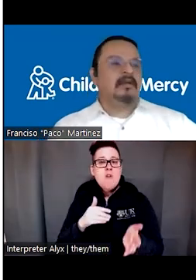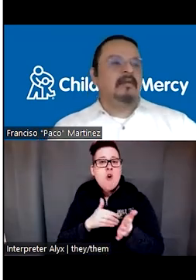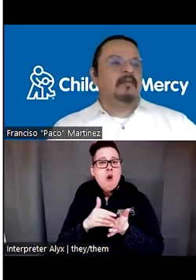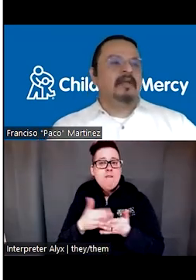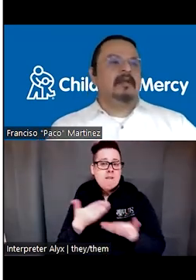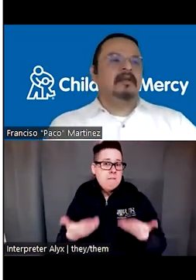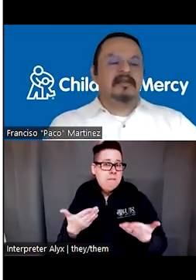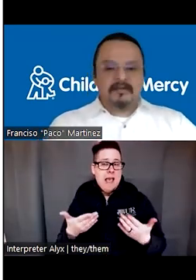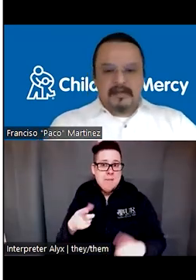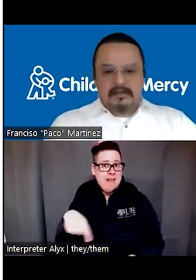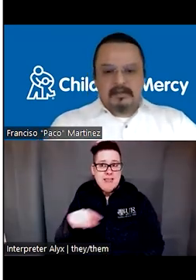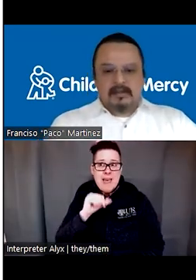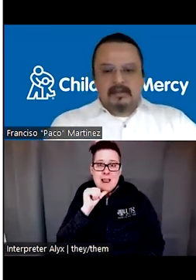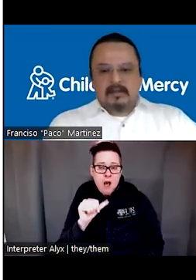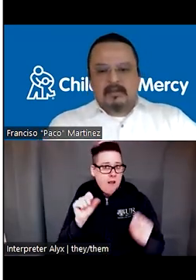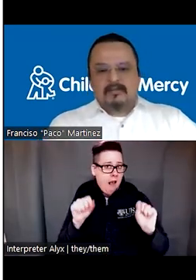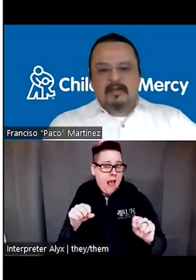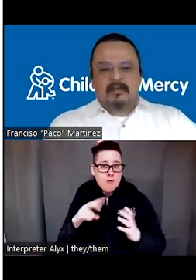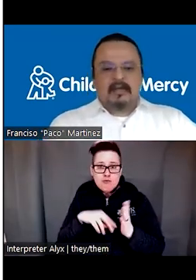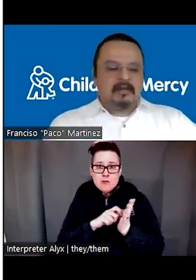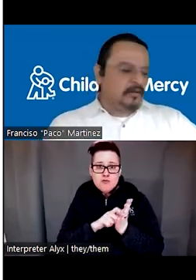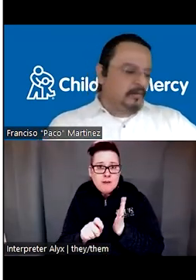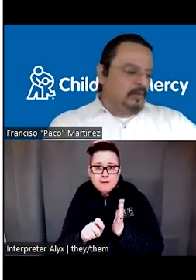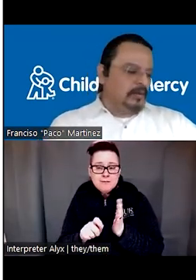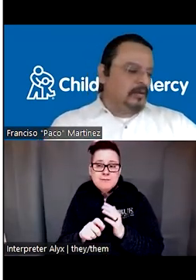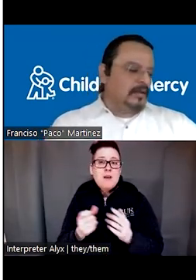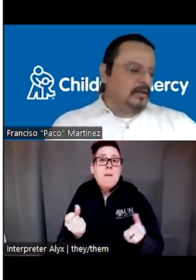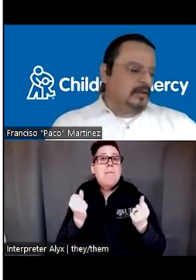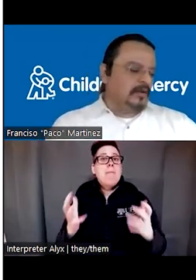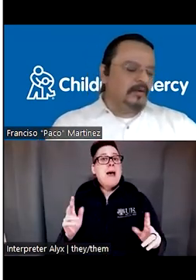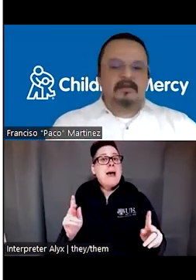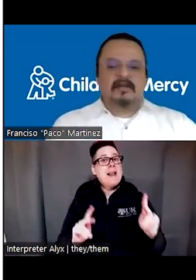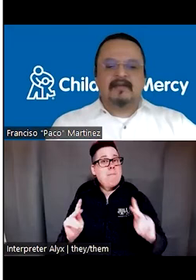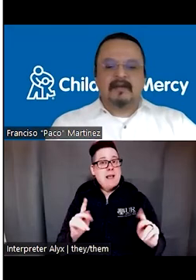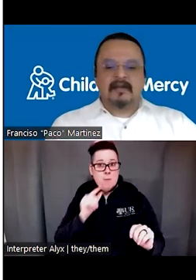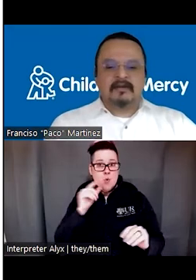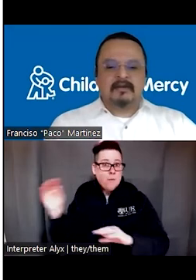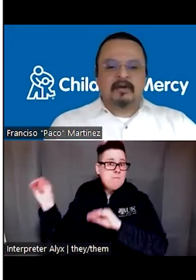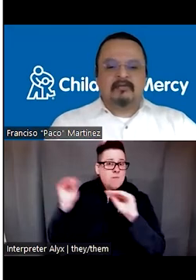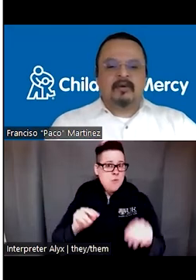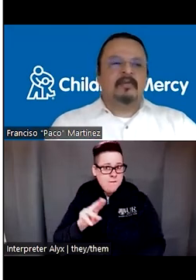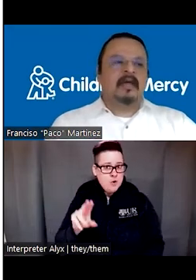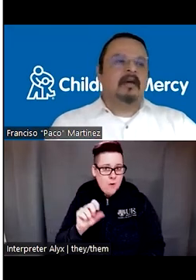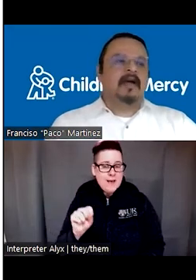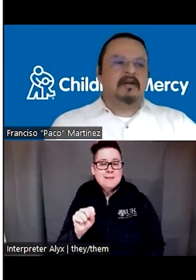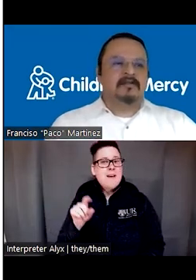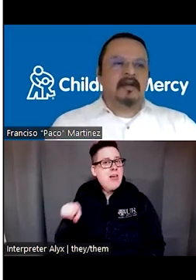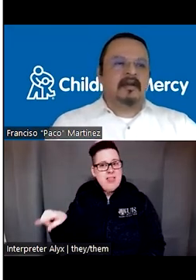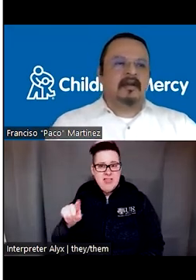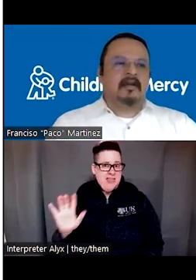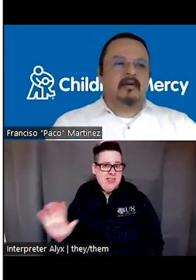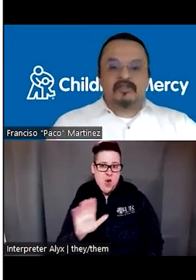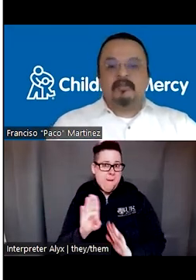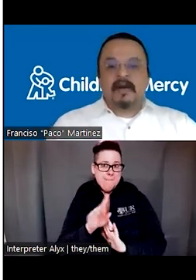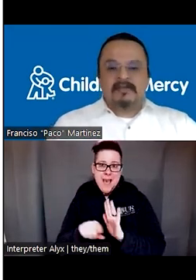may not even be literate. A lot of the, a lot of the people that immigrate to the United States come from backgrounds that